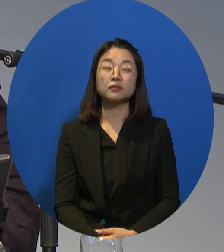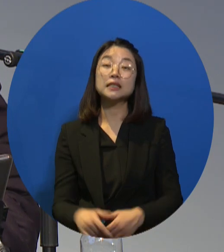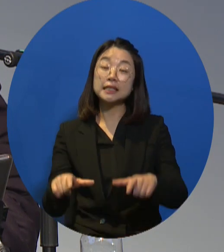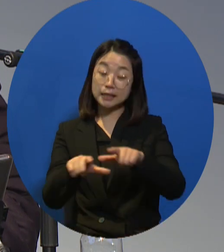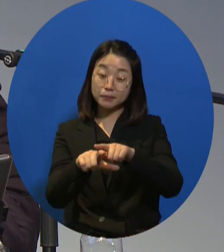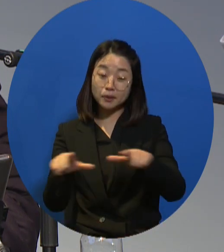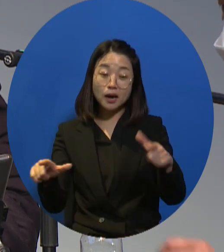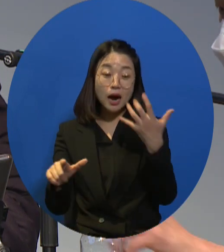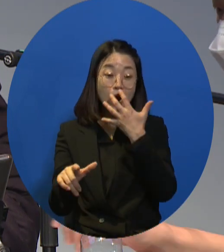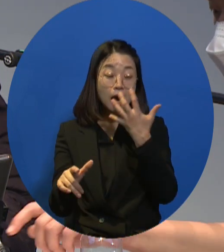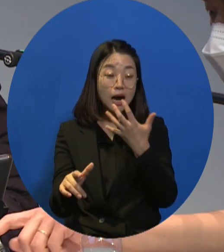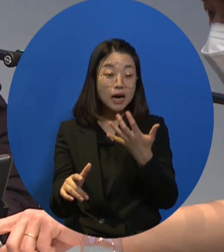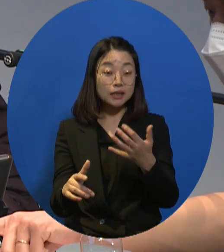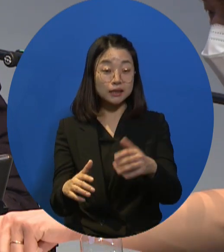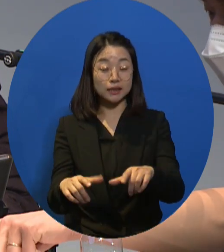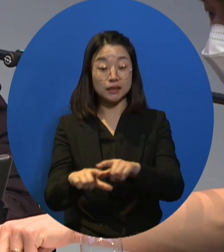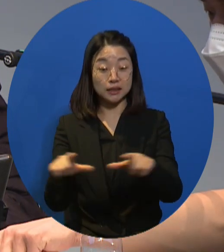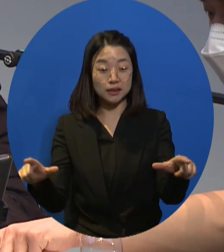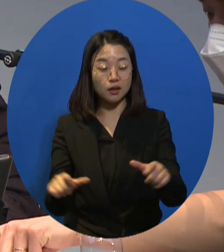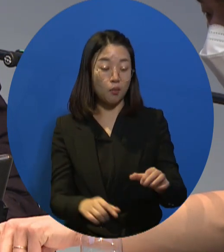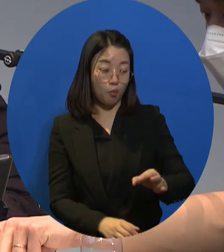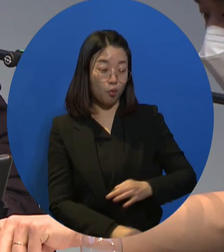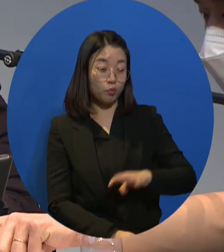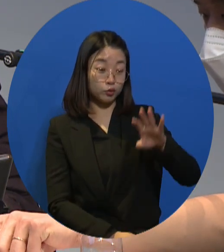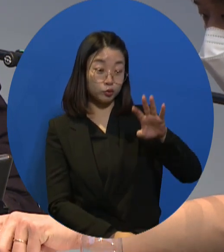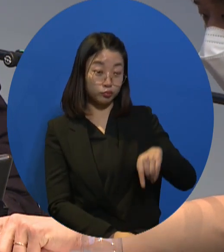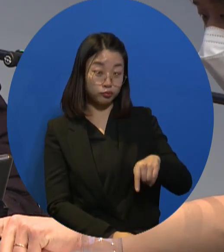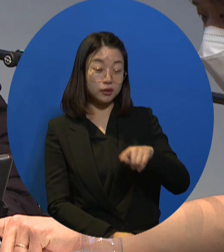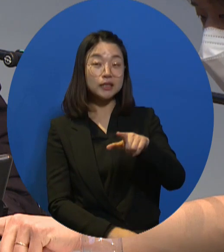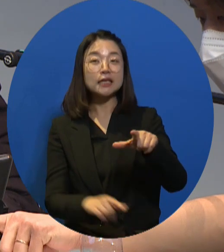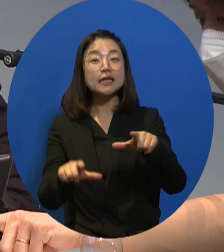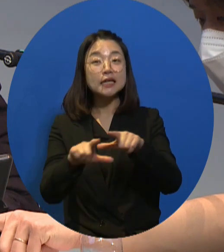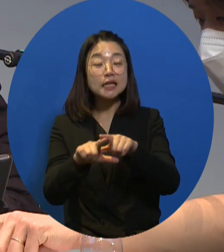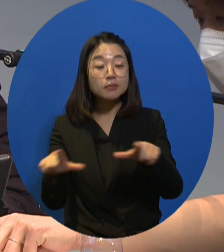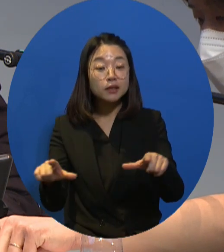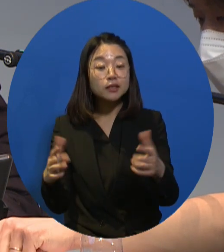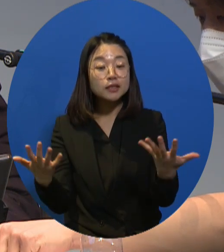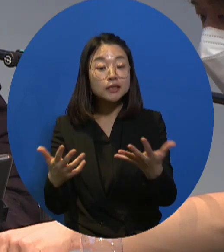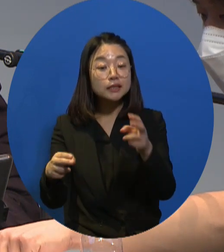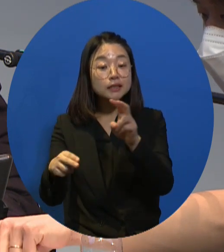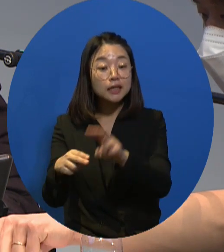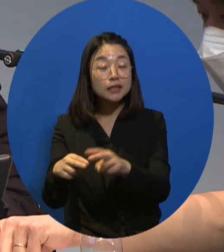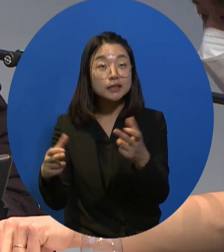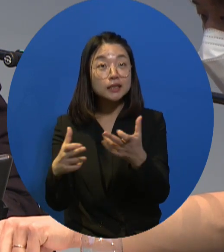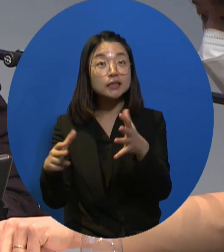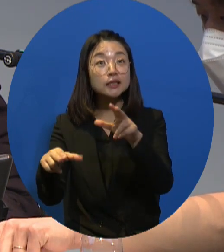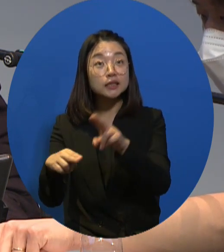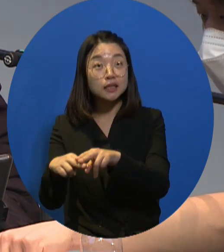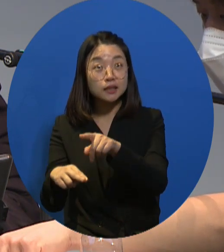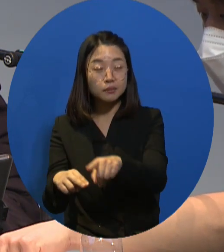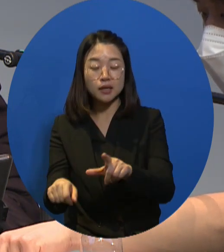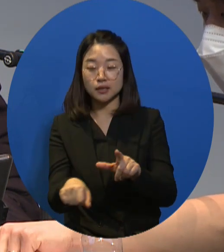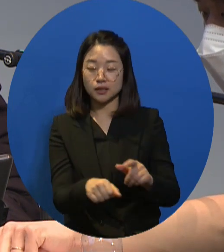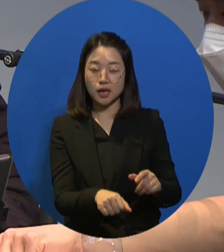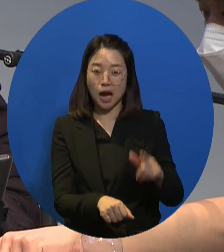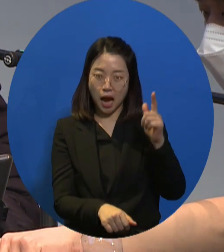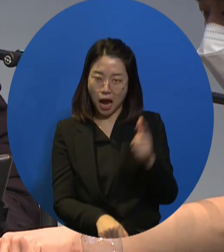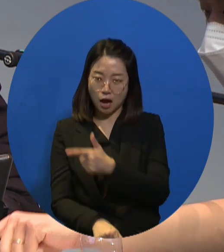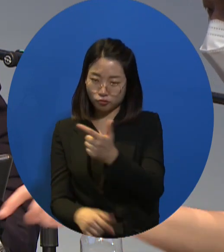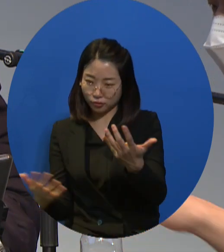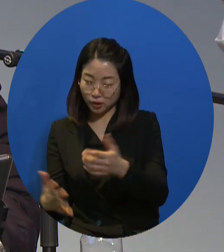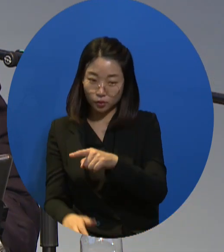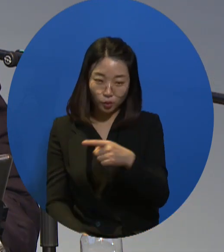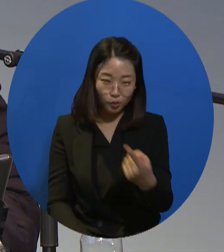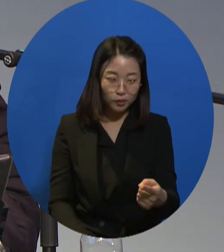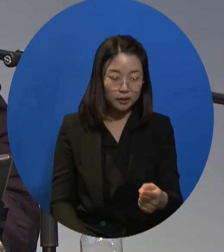Let's say that there are regular works or regular jobs that are guaranteed by the Ministry